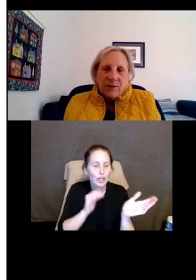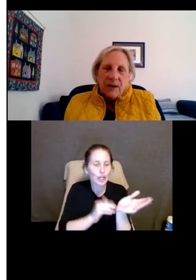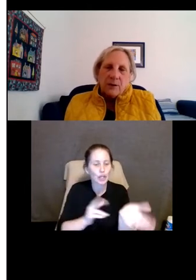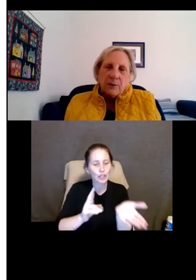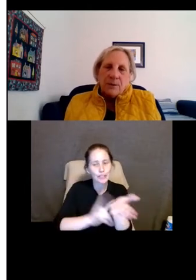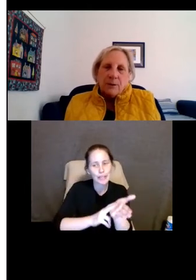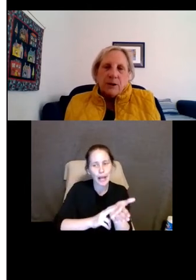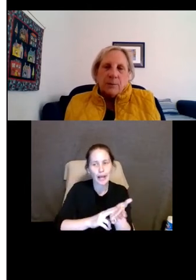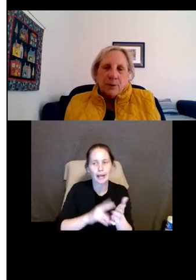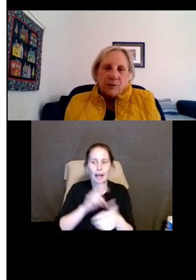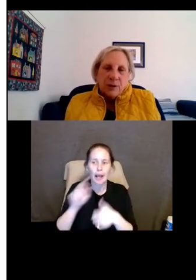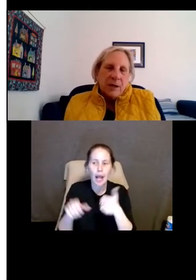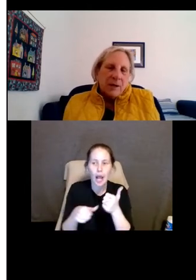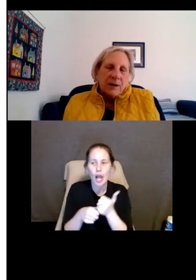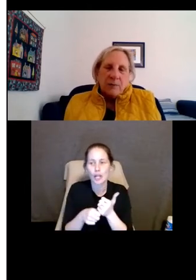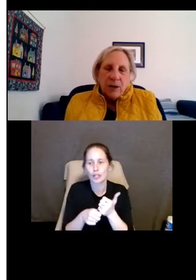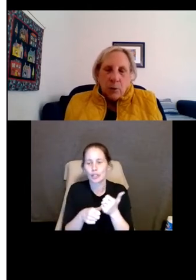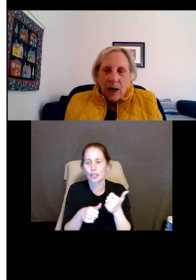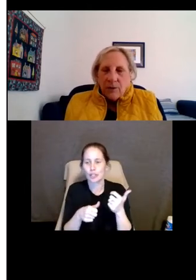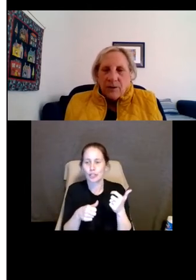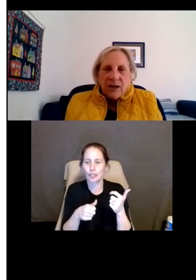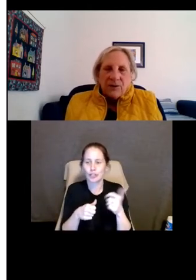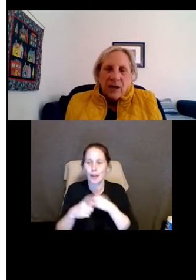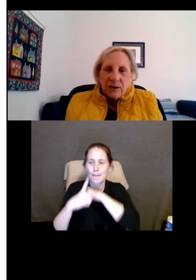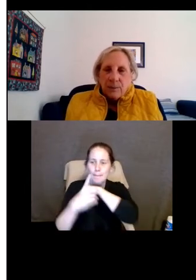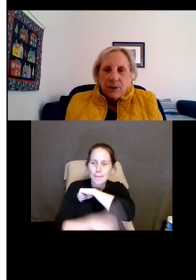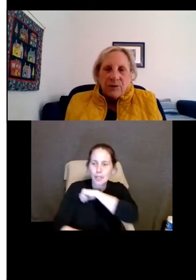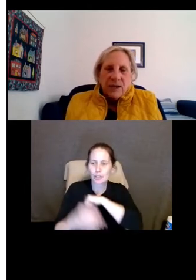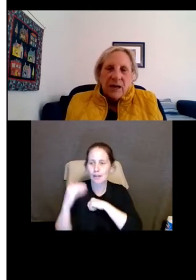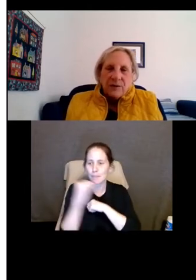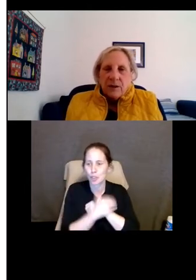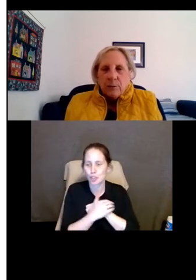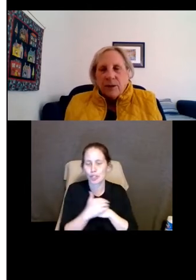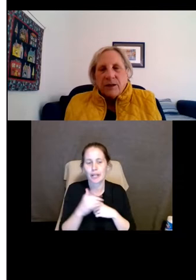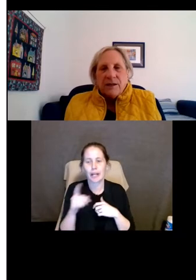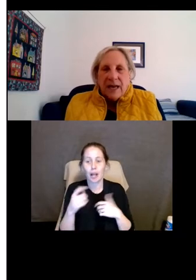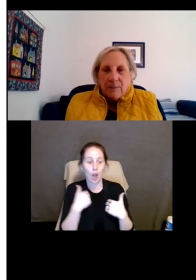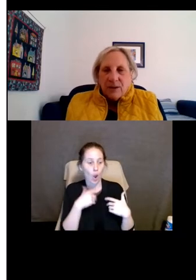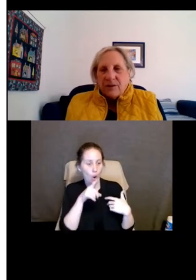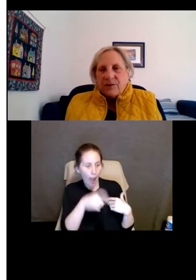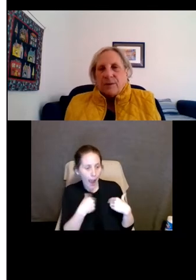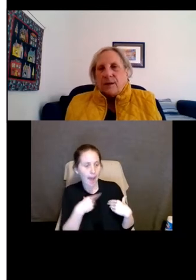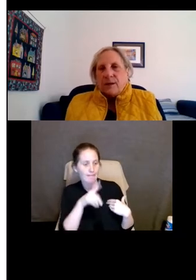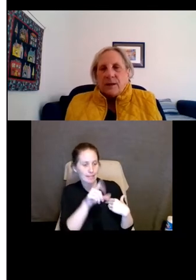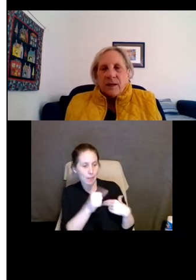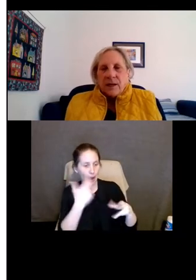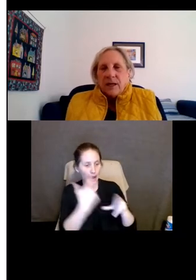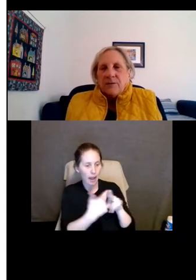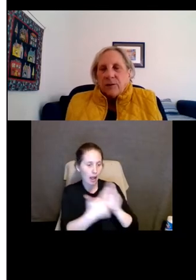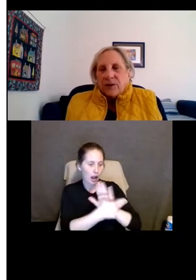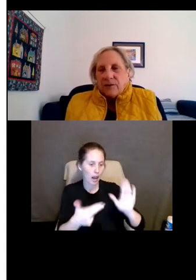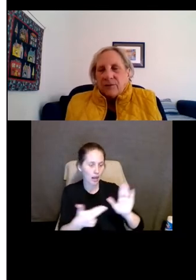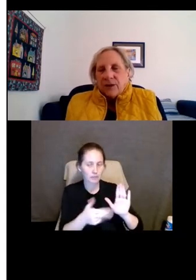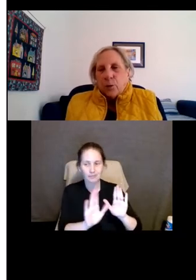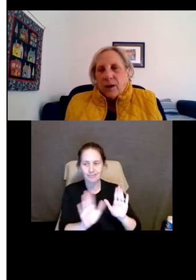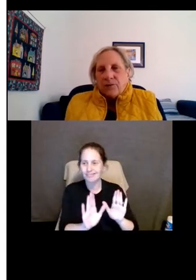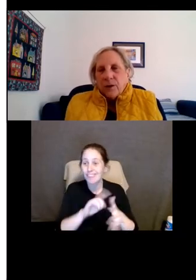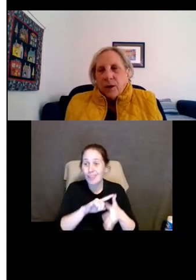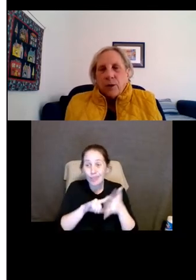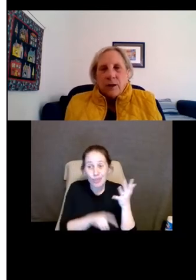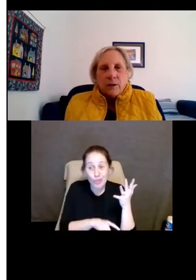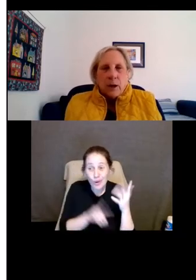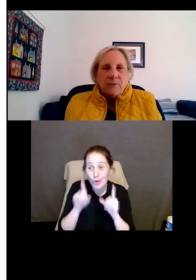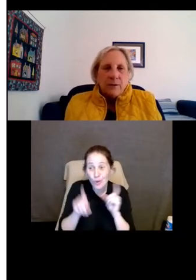require that it be signed under penalty of perjury, and require that they say that the person has the disability and name the disability. Any of those kinds of